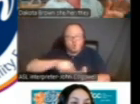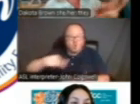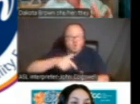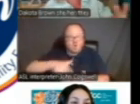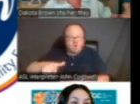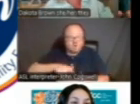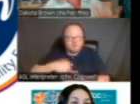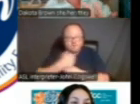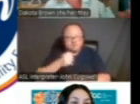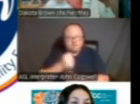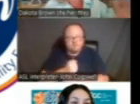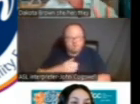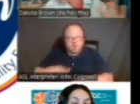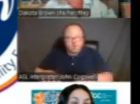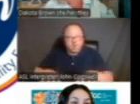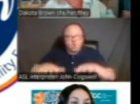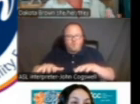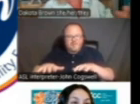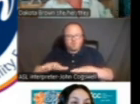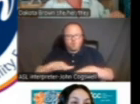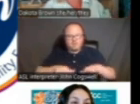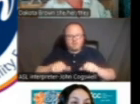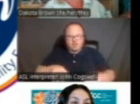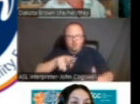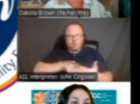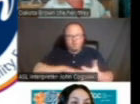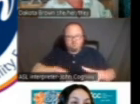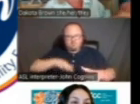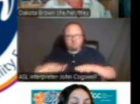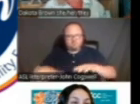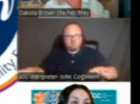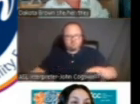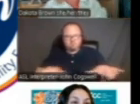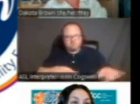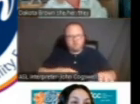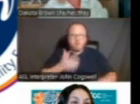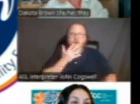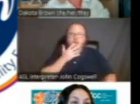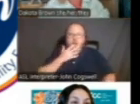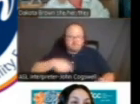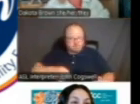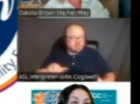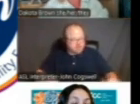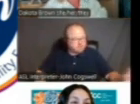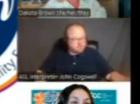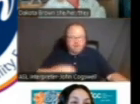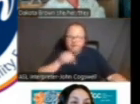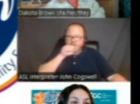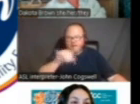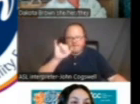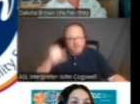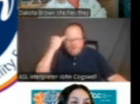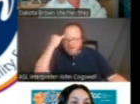know, a raised surface where the person can read it and then they can do the coloring on it. So I just love that